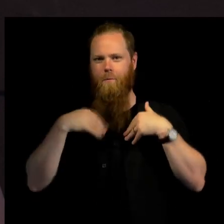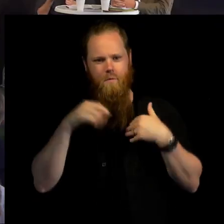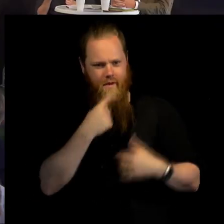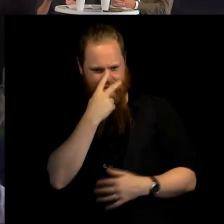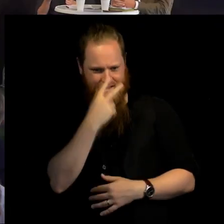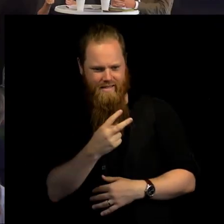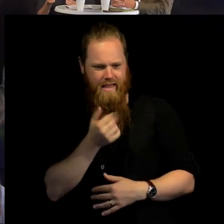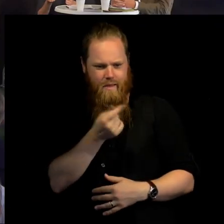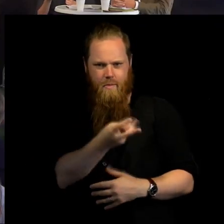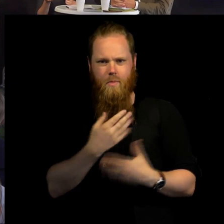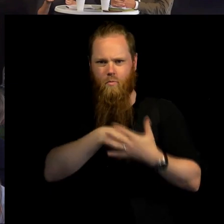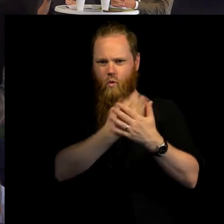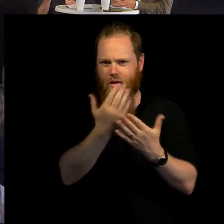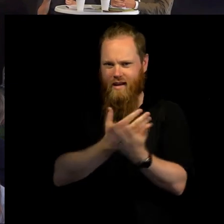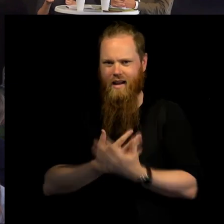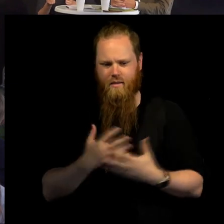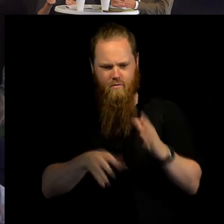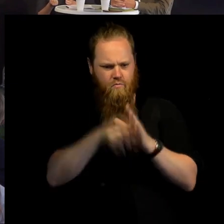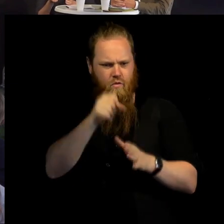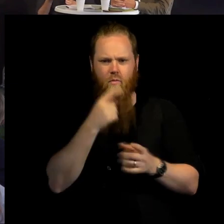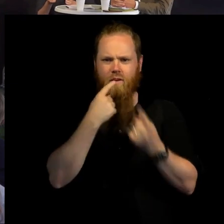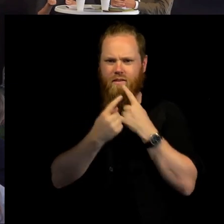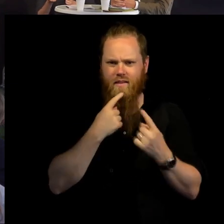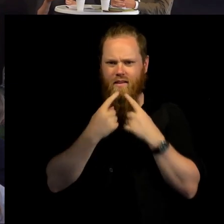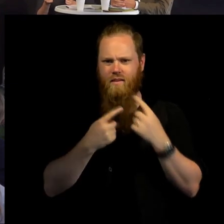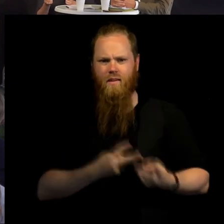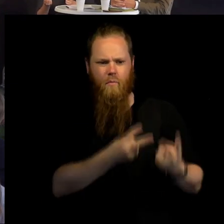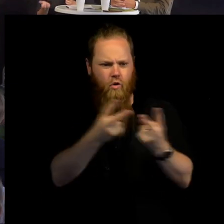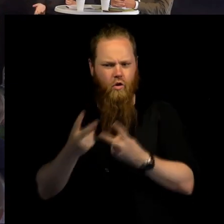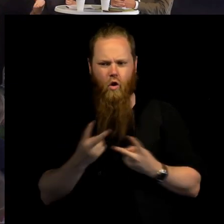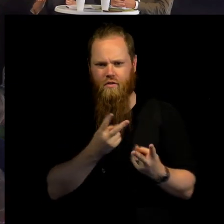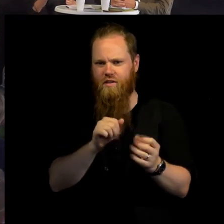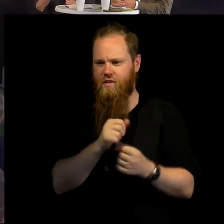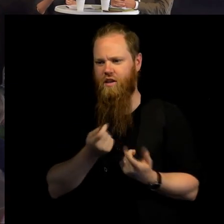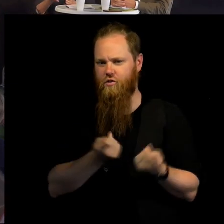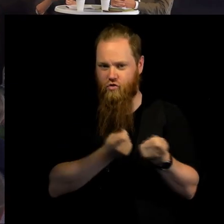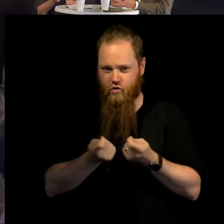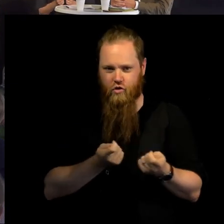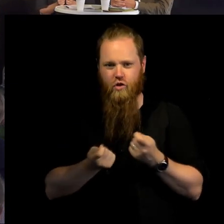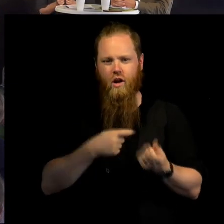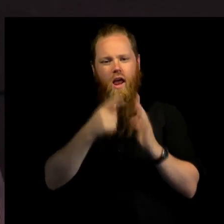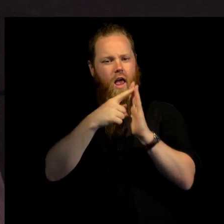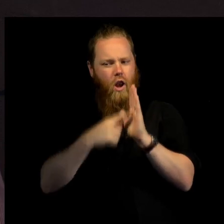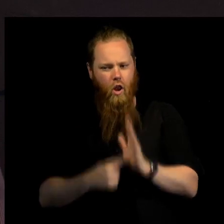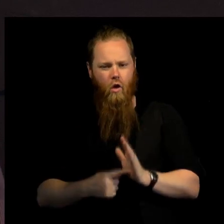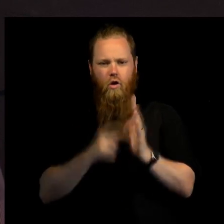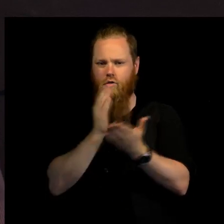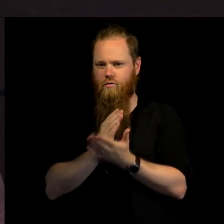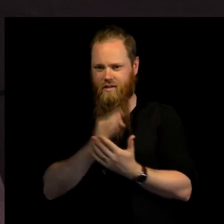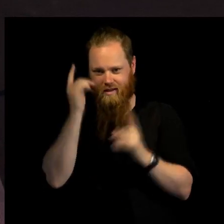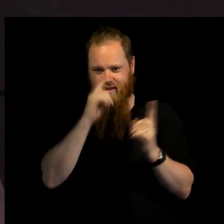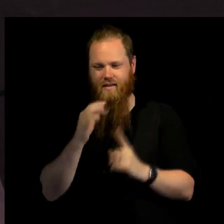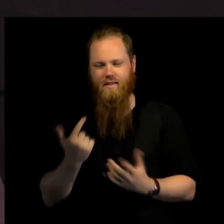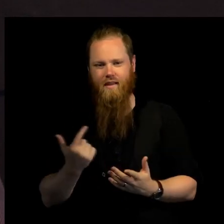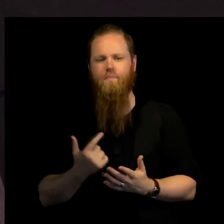the Nordics started discussion on the importance of democratic governance, rule of law and human rights, and the discussion is being picked up by an African